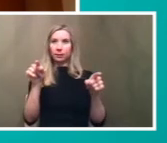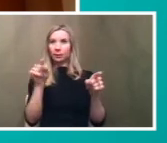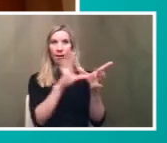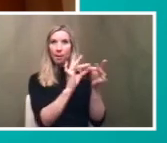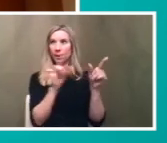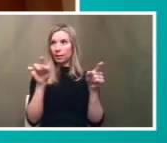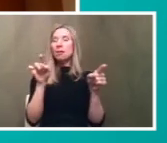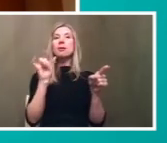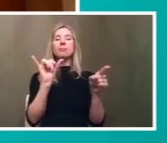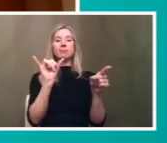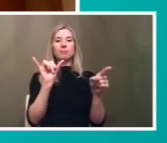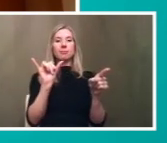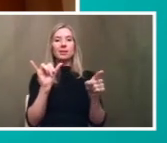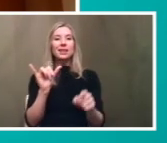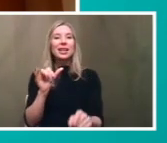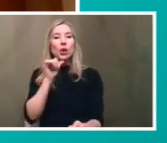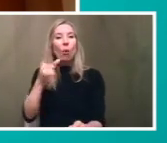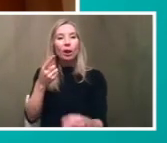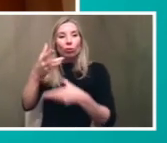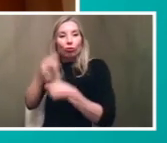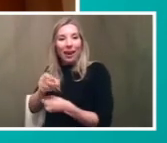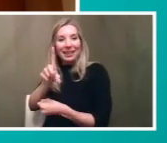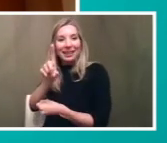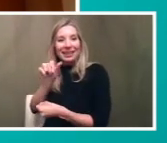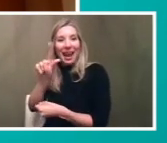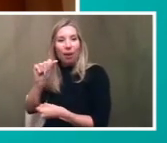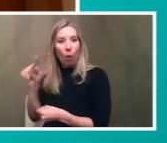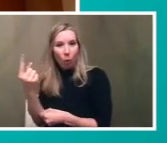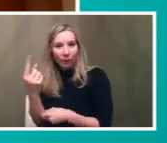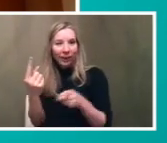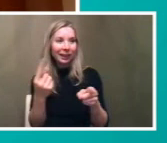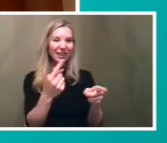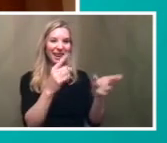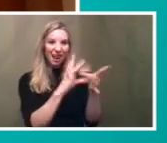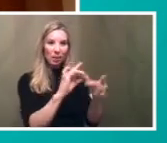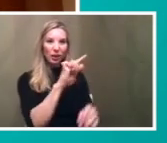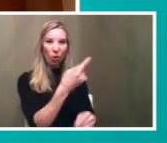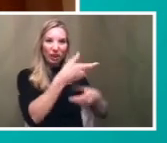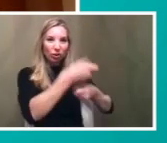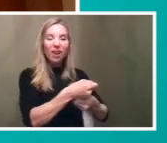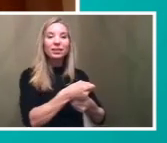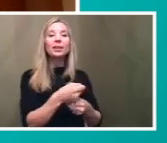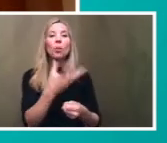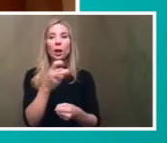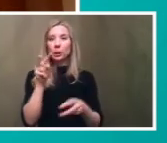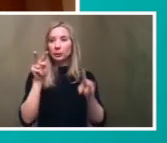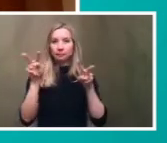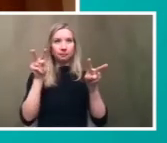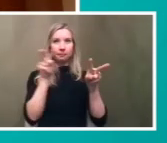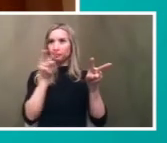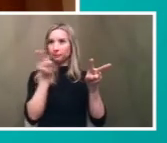we don't want to trust just data and we don't want to just yeah because there are things that happen in